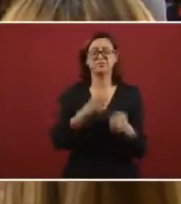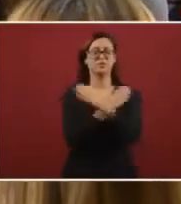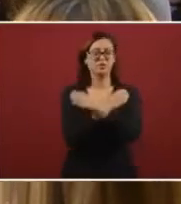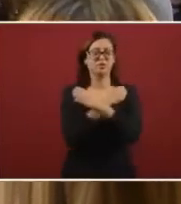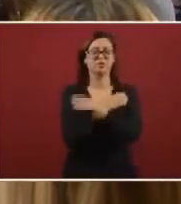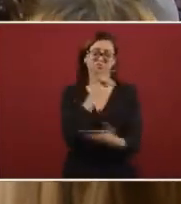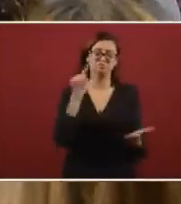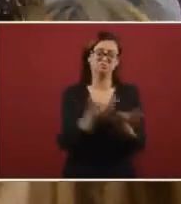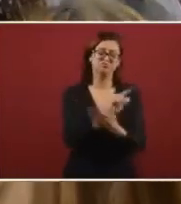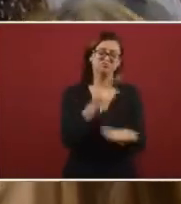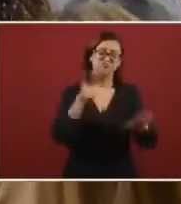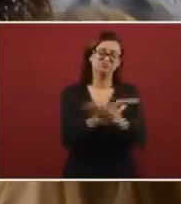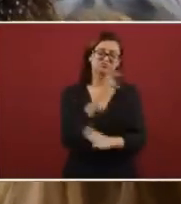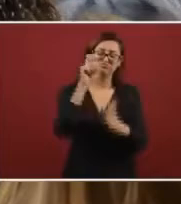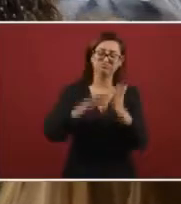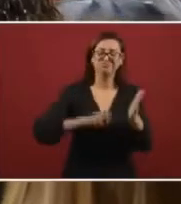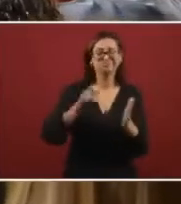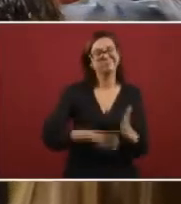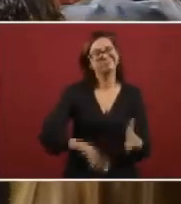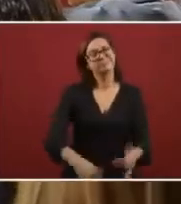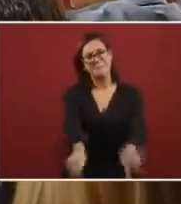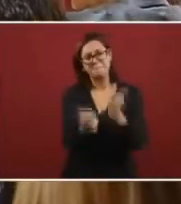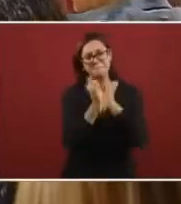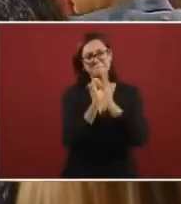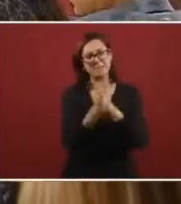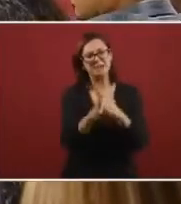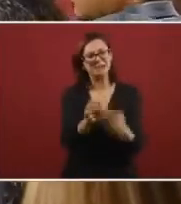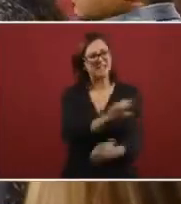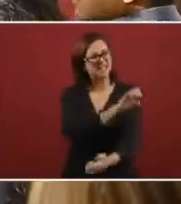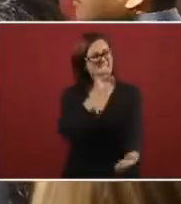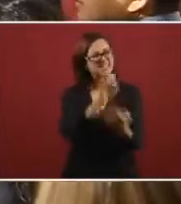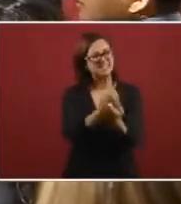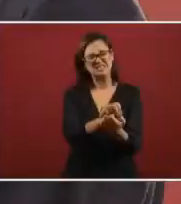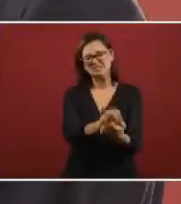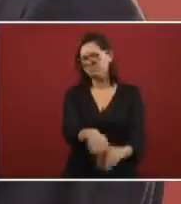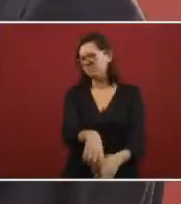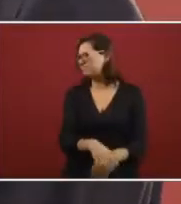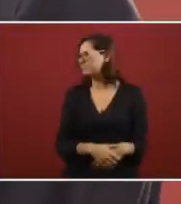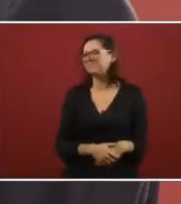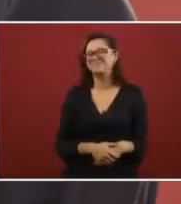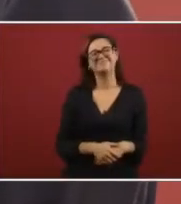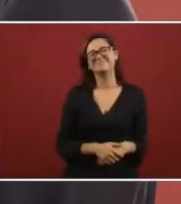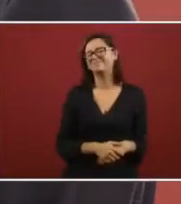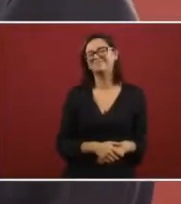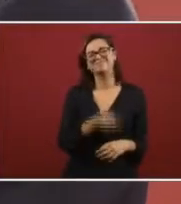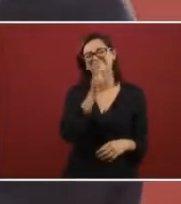so-called reform, and it cost a lot.